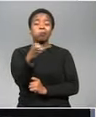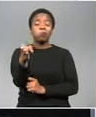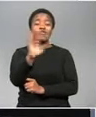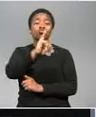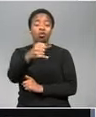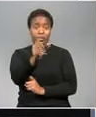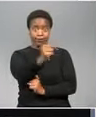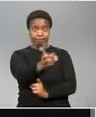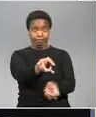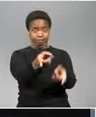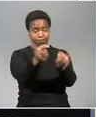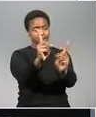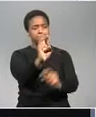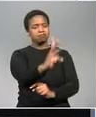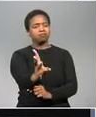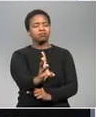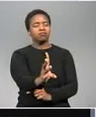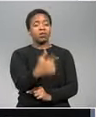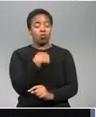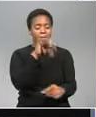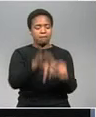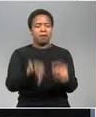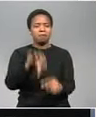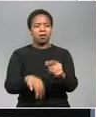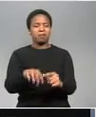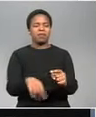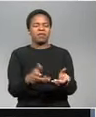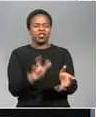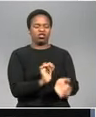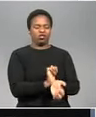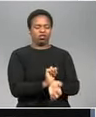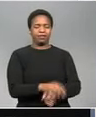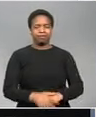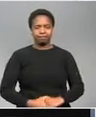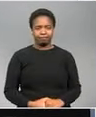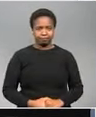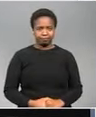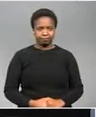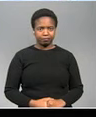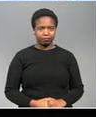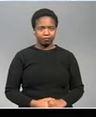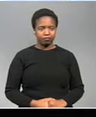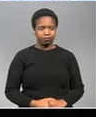cameras are now operating in the Joburg CBD the local school has the story